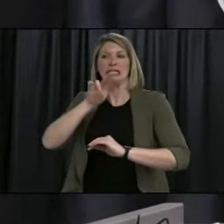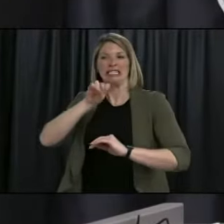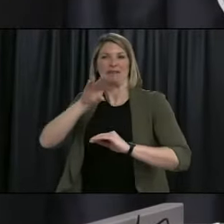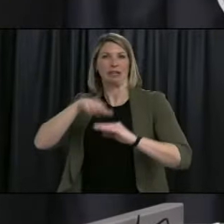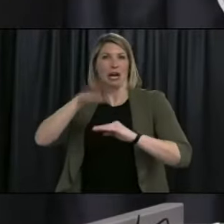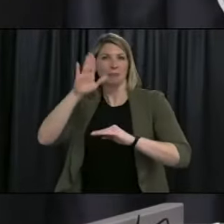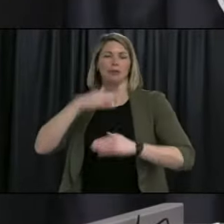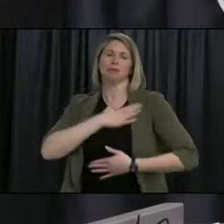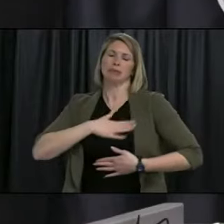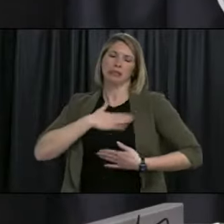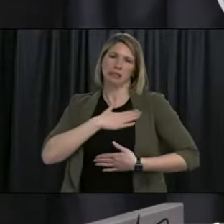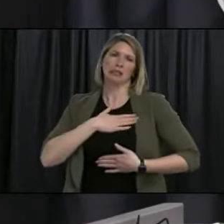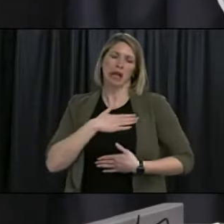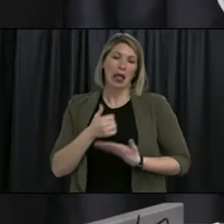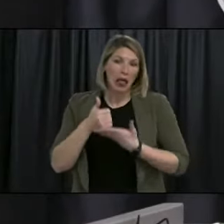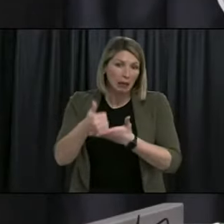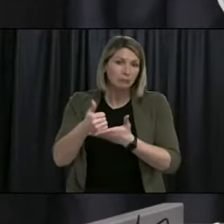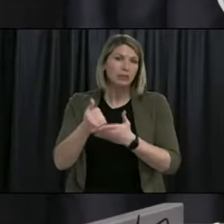for you.